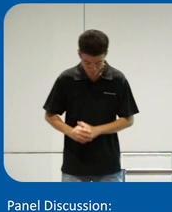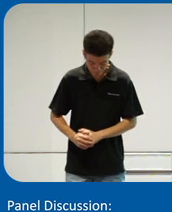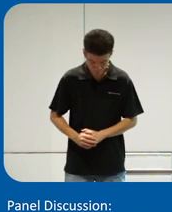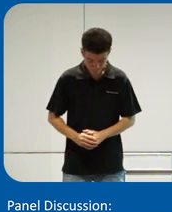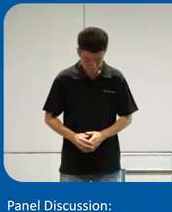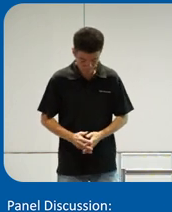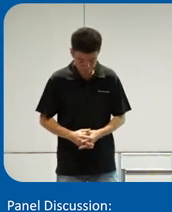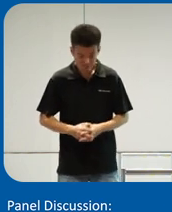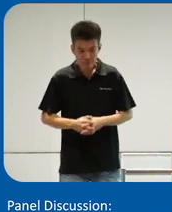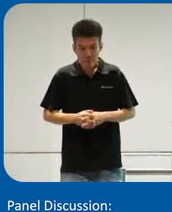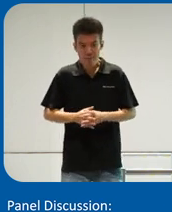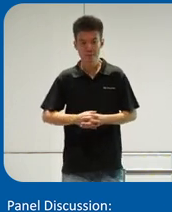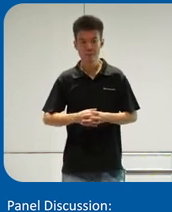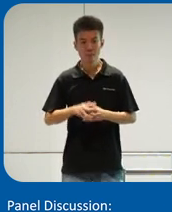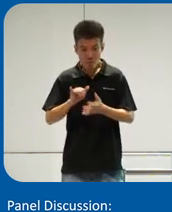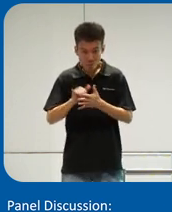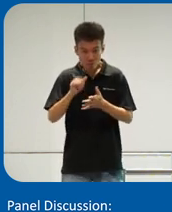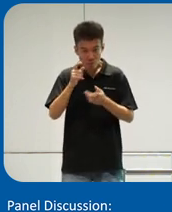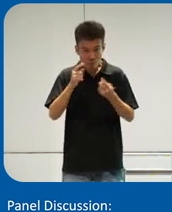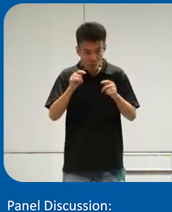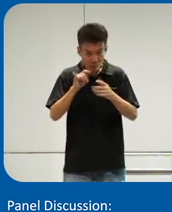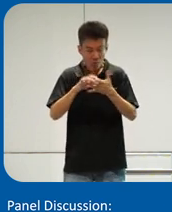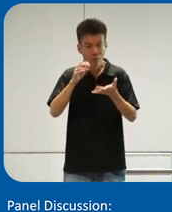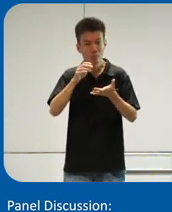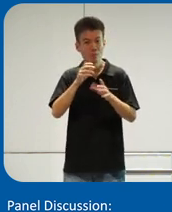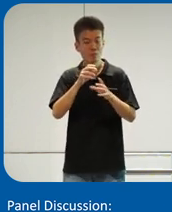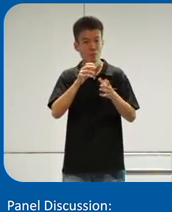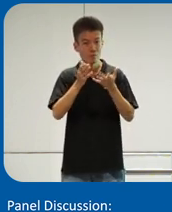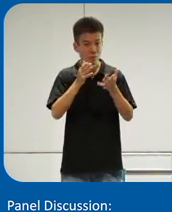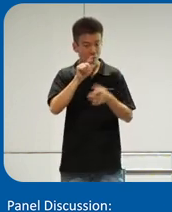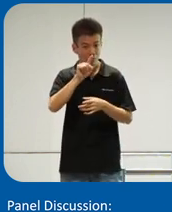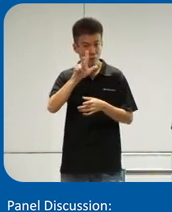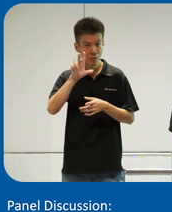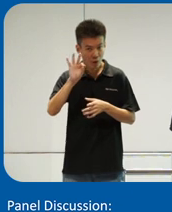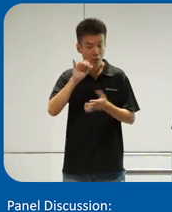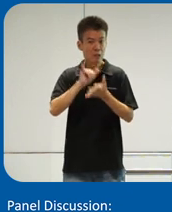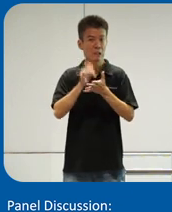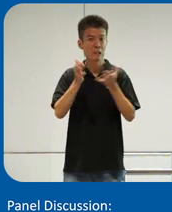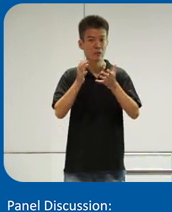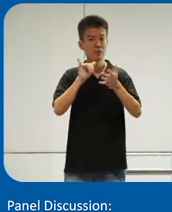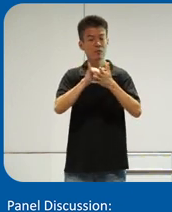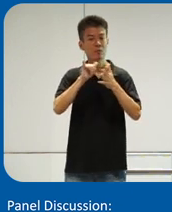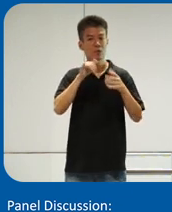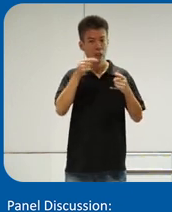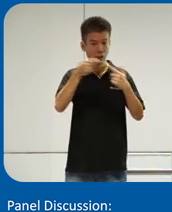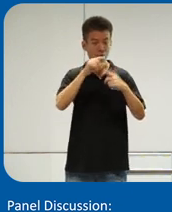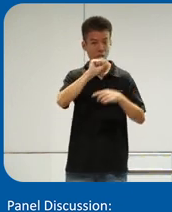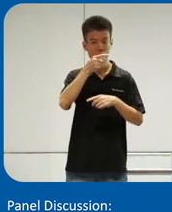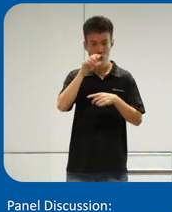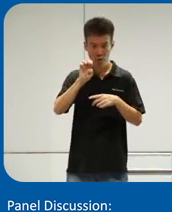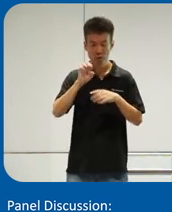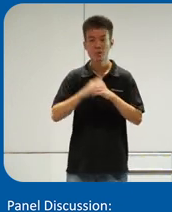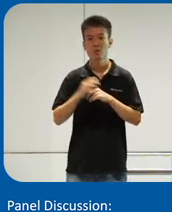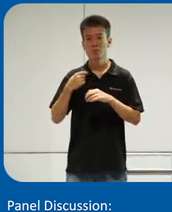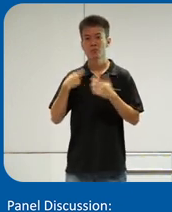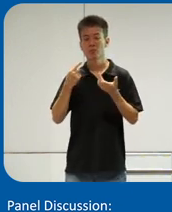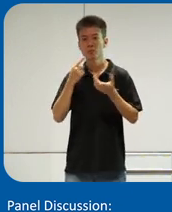trialled on 30 buses in Singapore, including Service 139, which serves the SG Enable. And